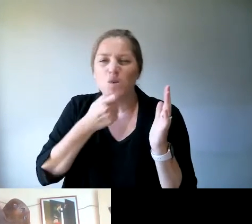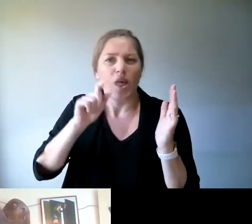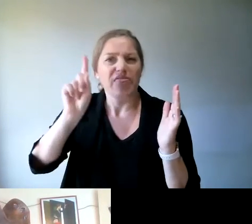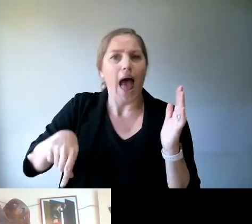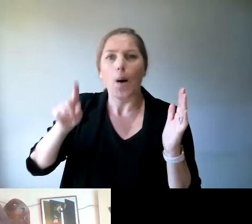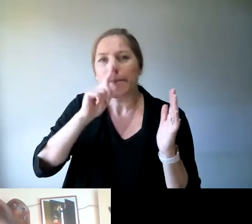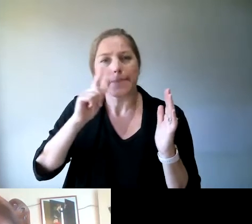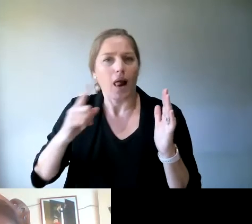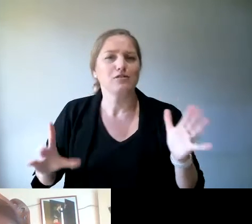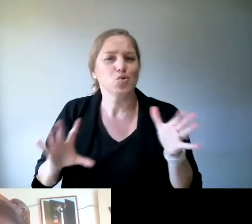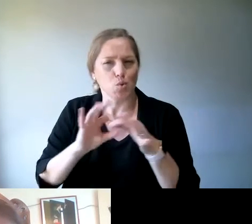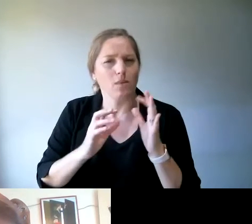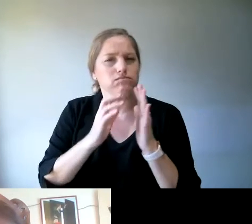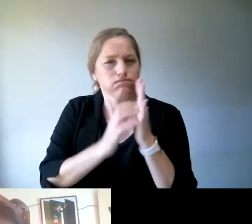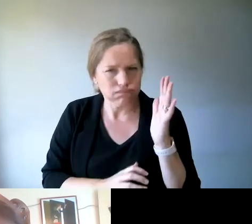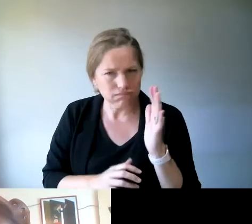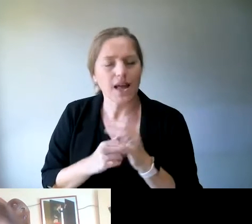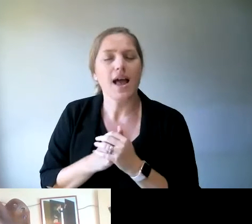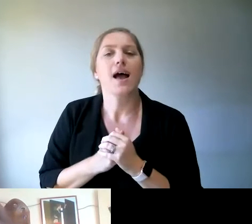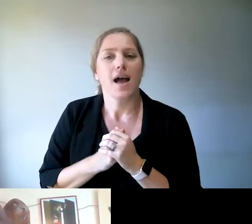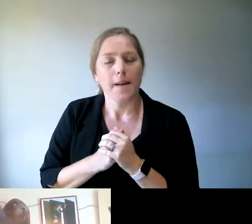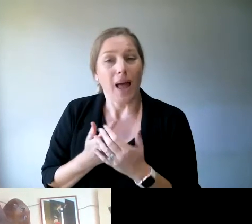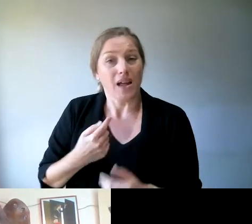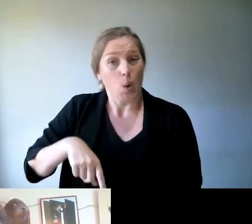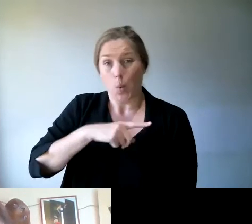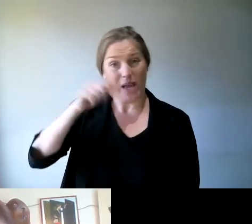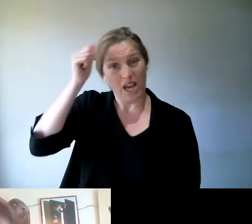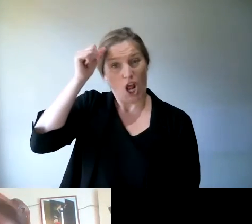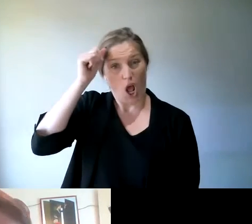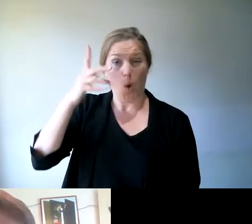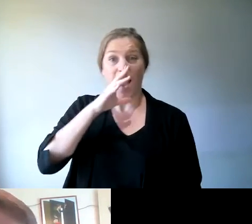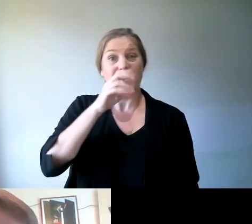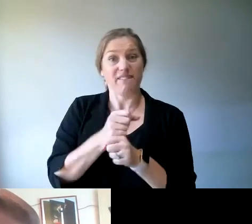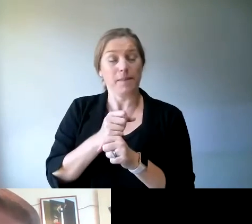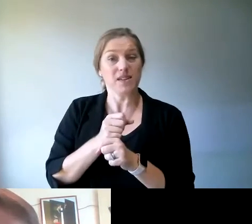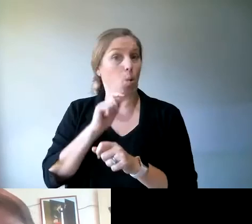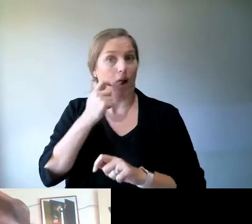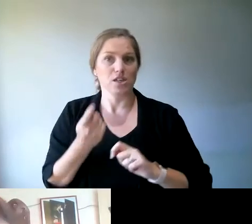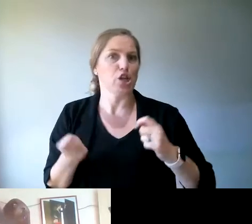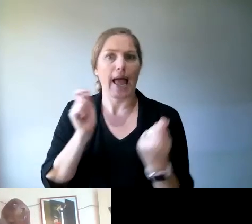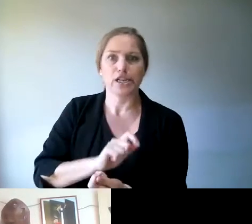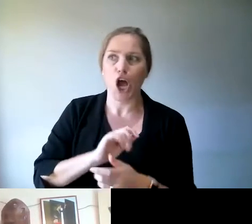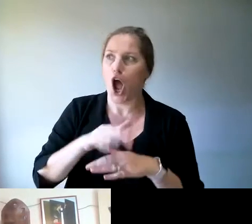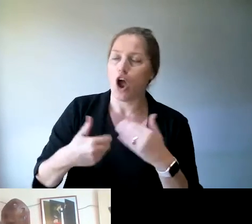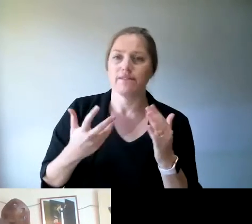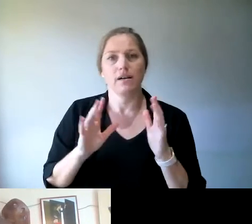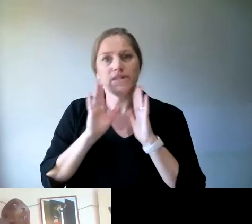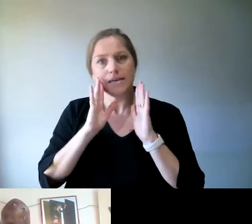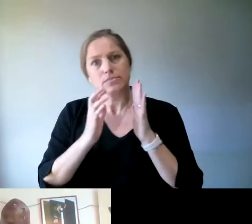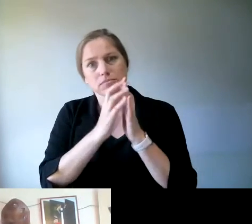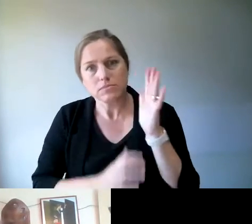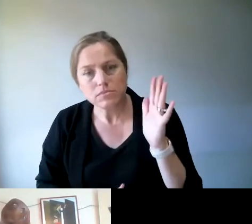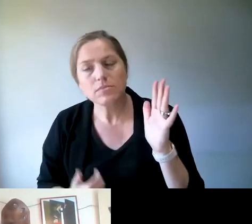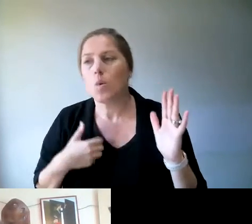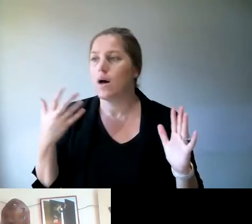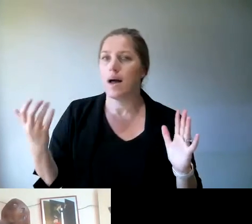at the moment, of course, as we know, the government's changing, so there's campaigns for that, that, you know, we have to